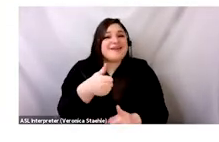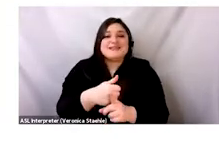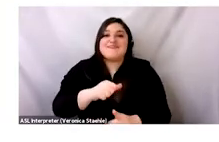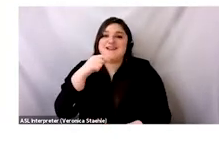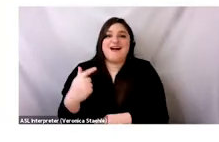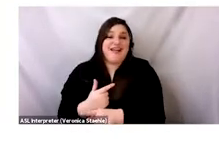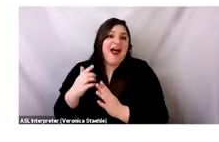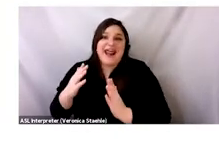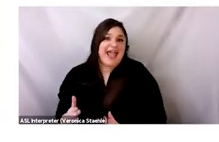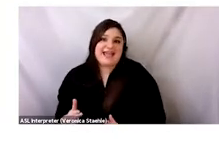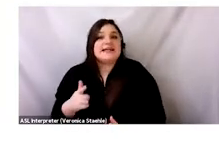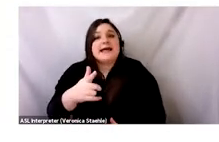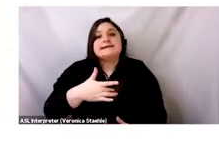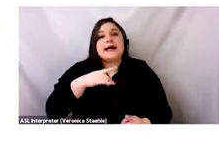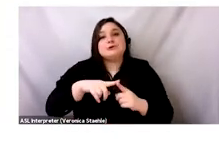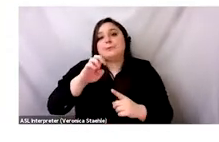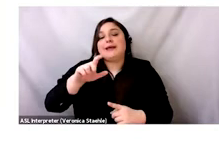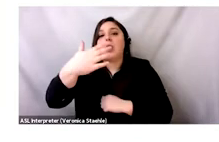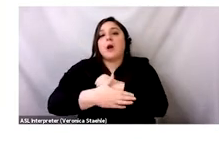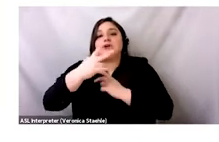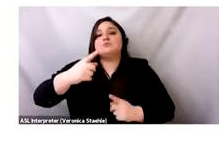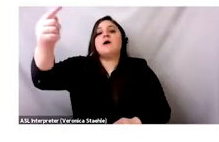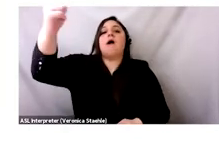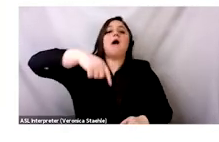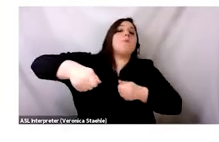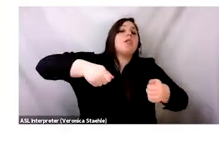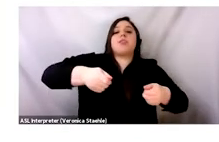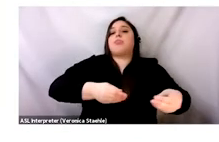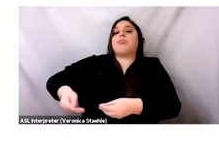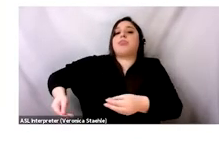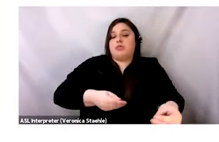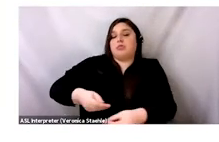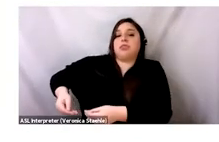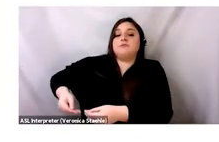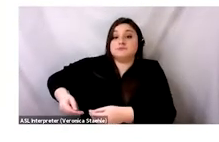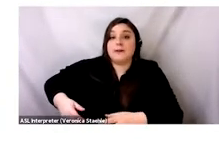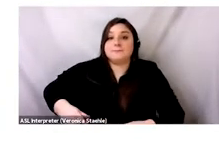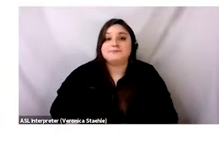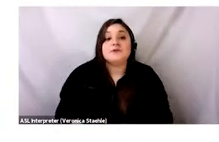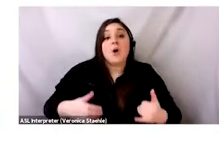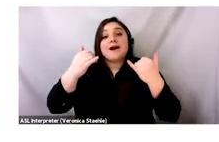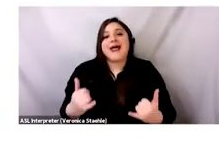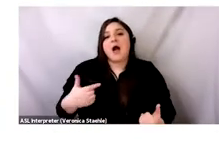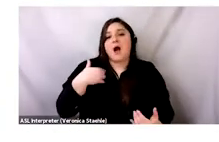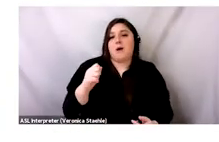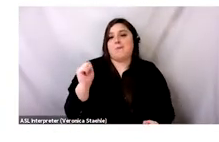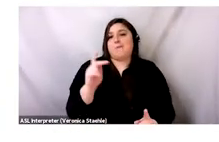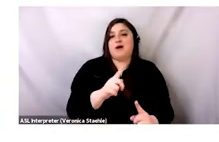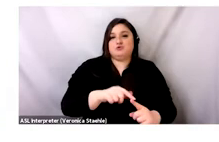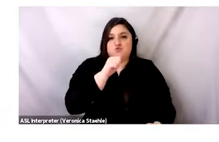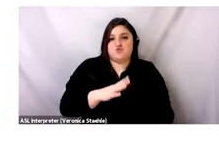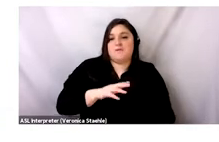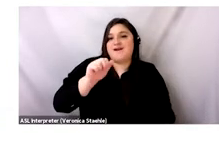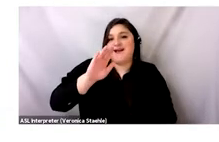buying out Ghanaian families because this is where the money can be made. And this brings us back to Abena.